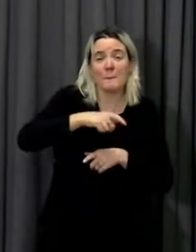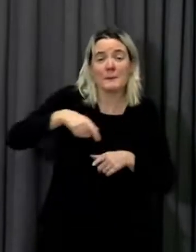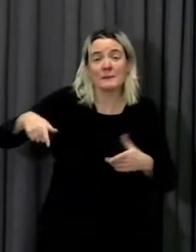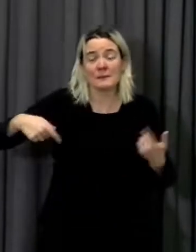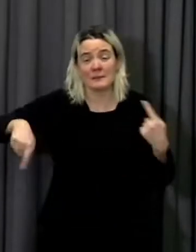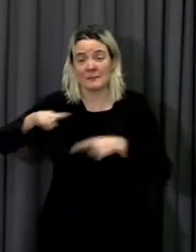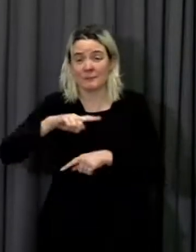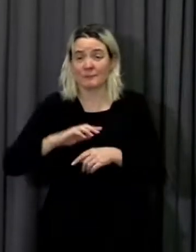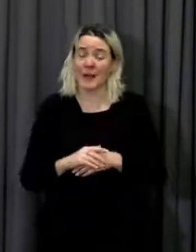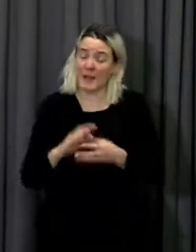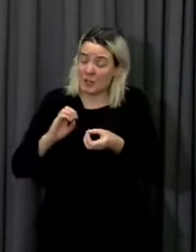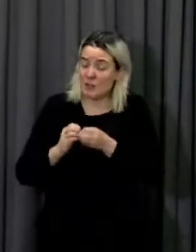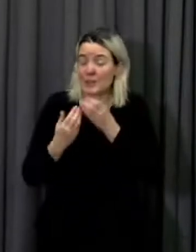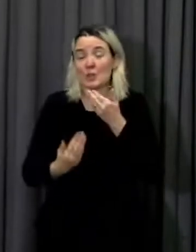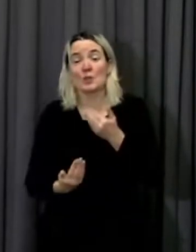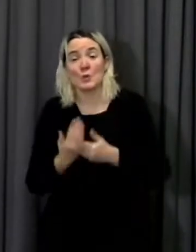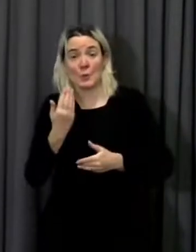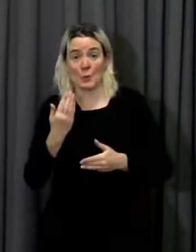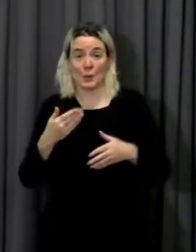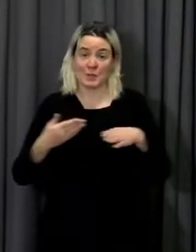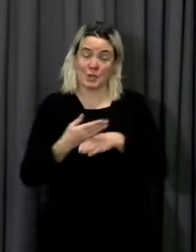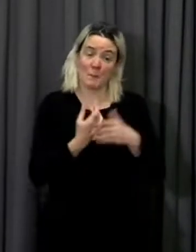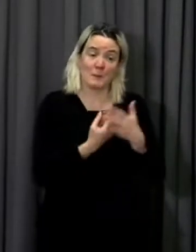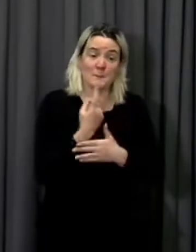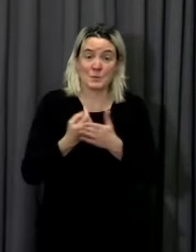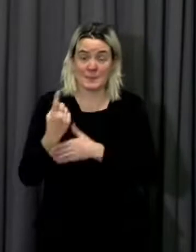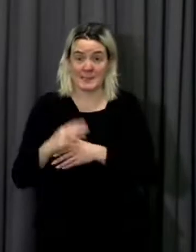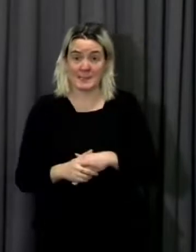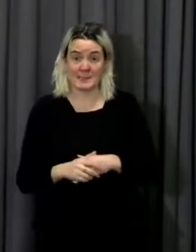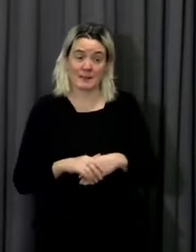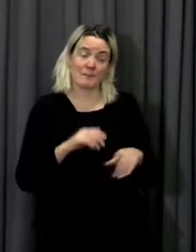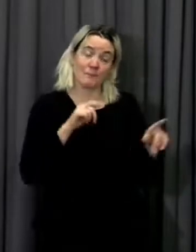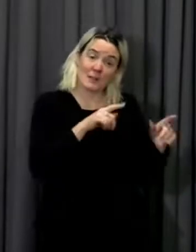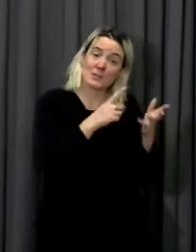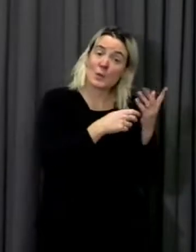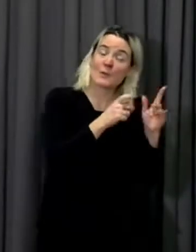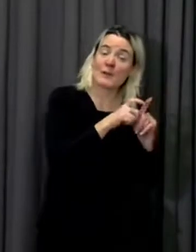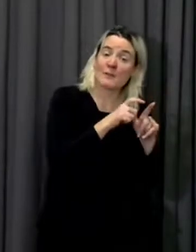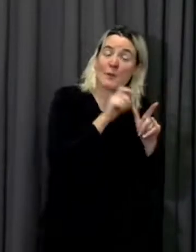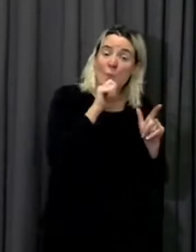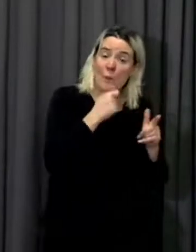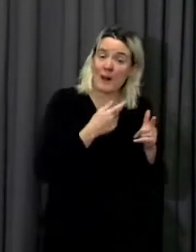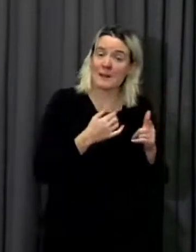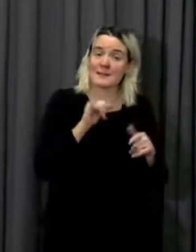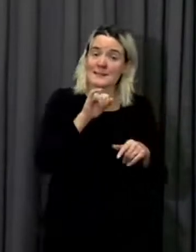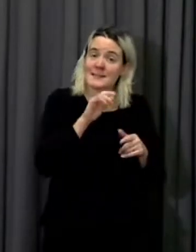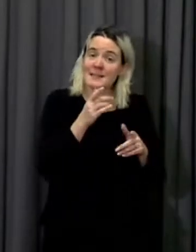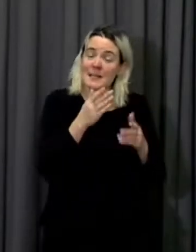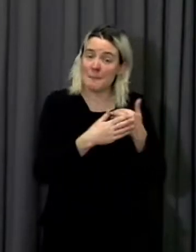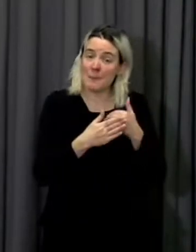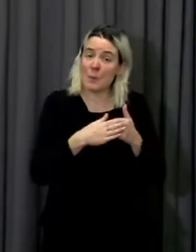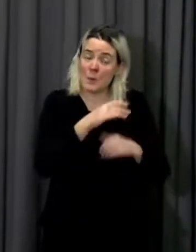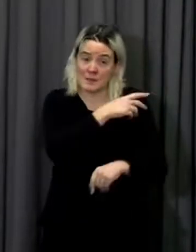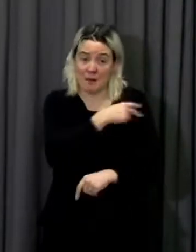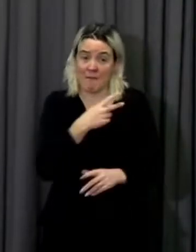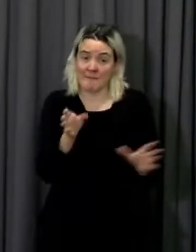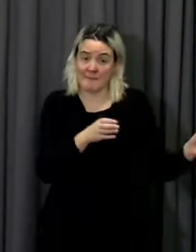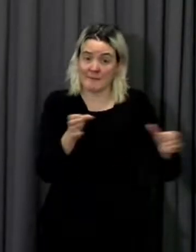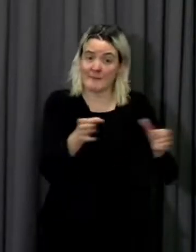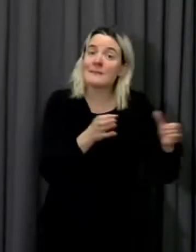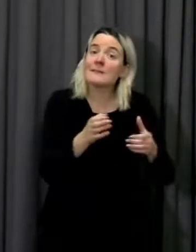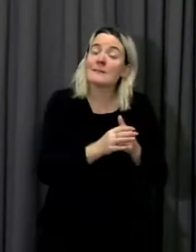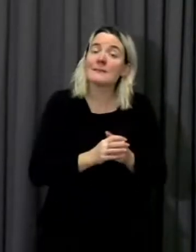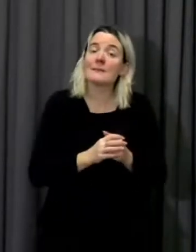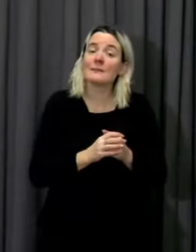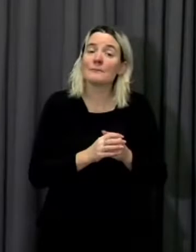opportunities. More than 60 additional staff will be employed and the Erdd has plans to create up to 300 new